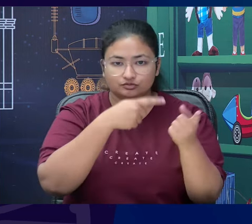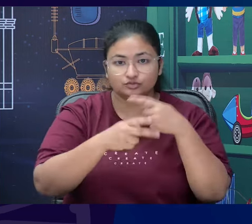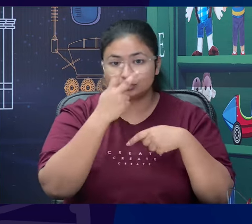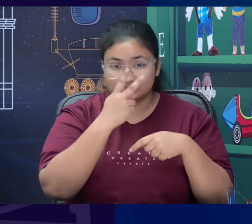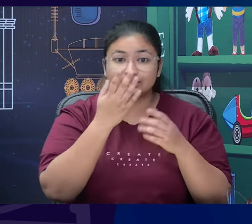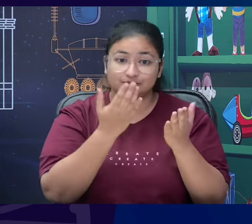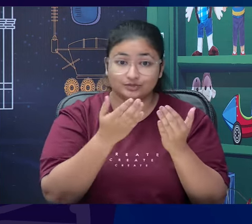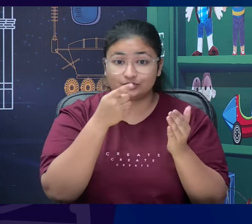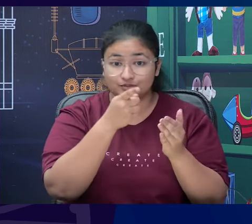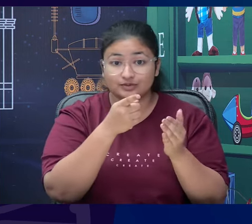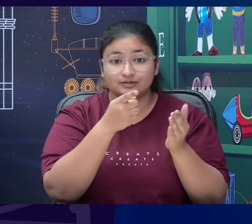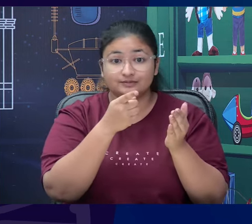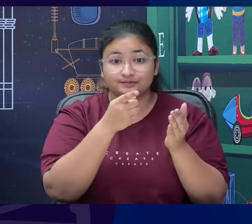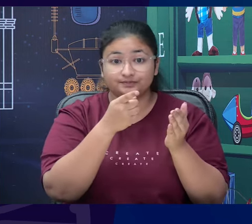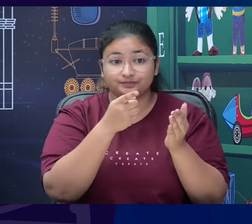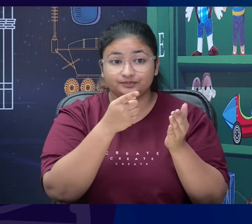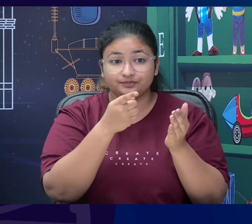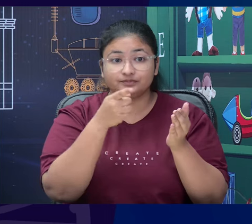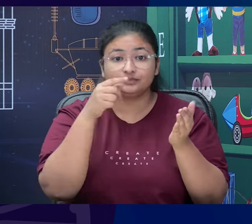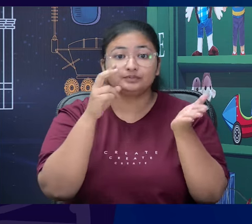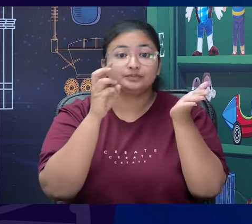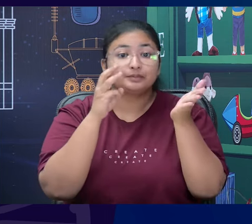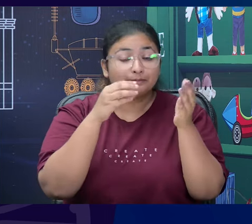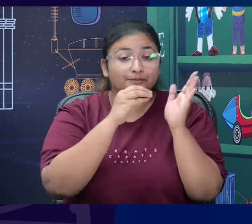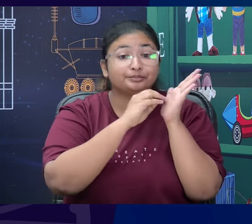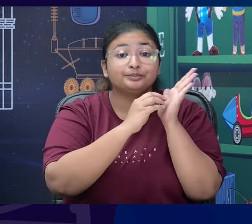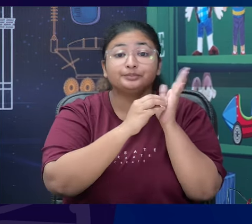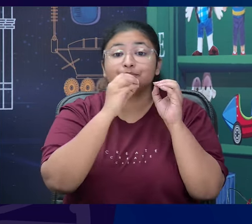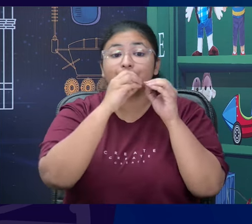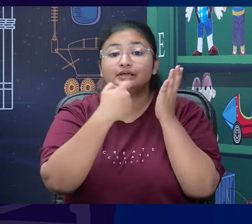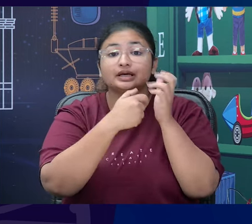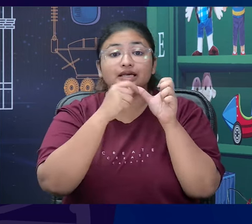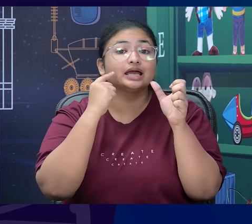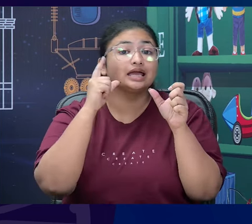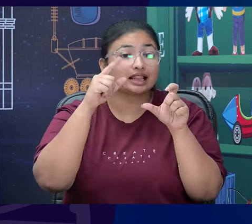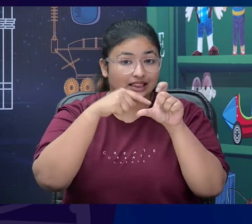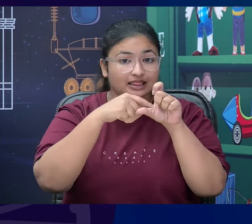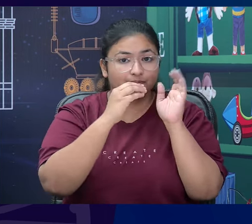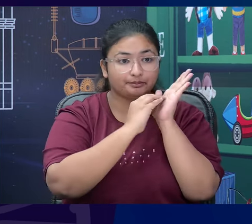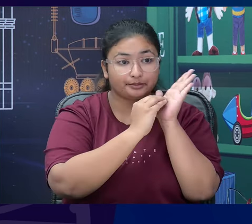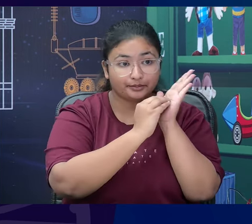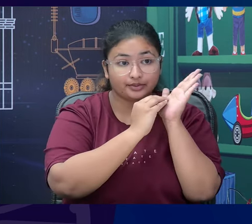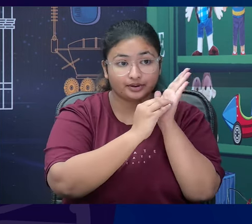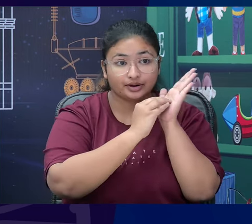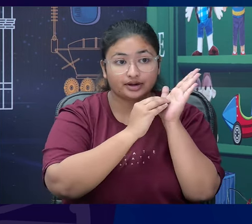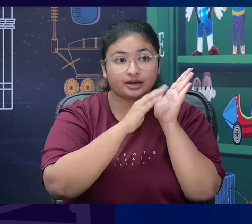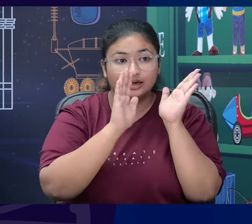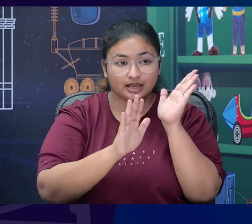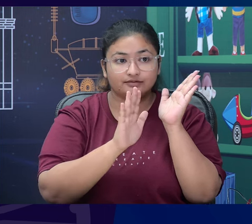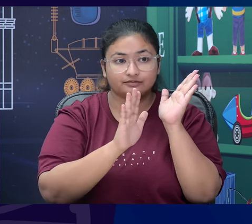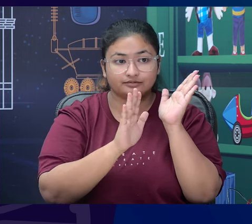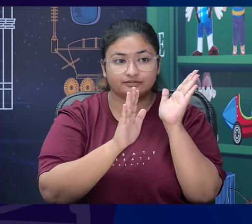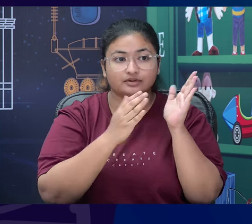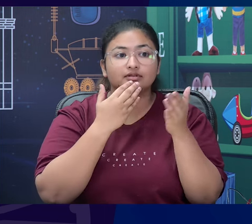also in Braille and I would request all the teachers also to you know